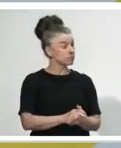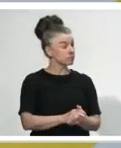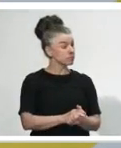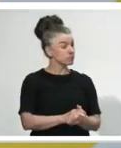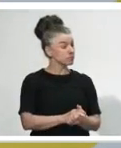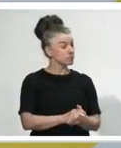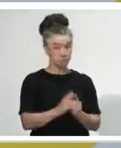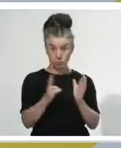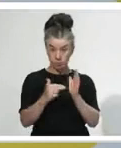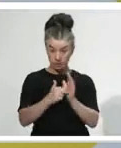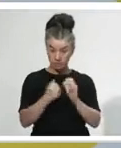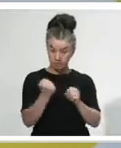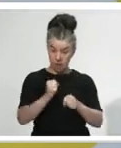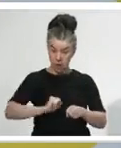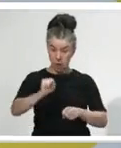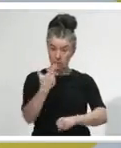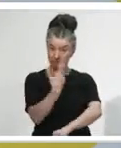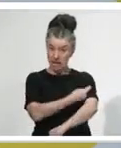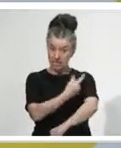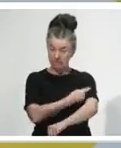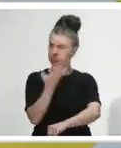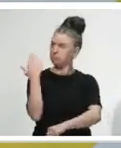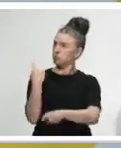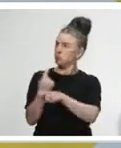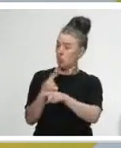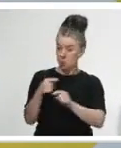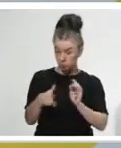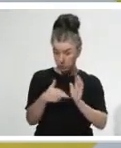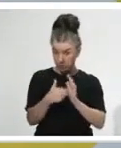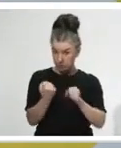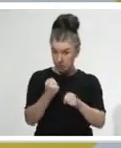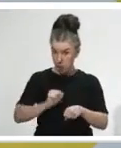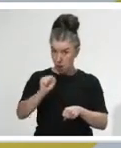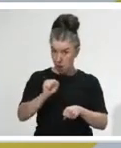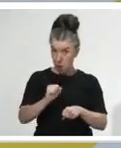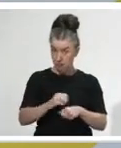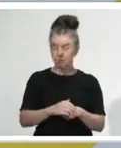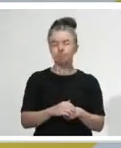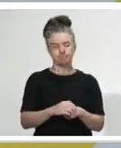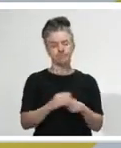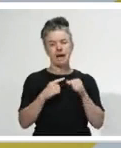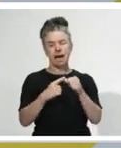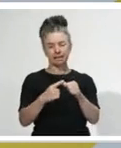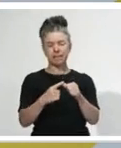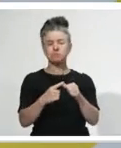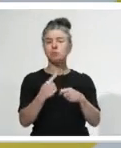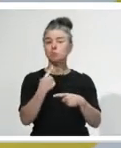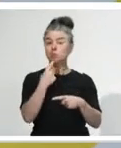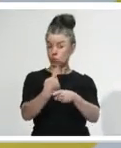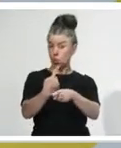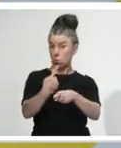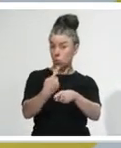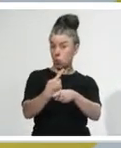in New Zealand to develop a vaccine so there has been talk about that? There has been talk and there is interest from different research groups. At